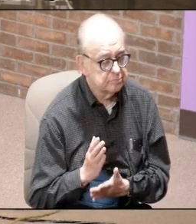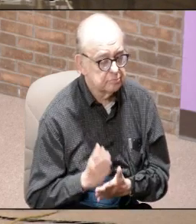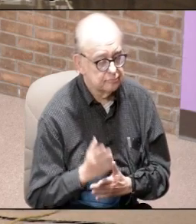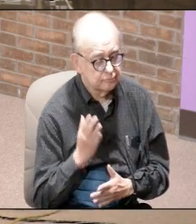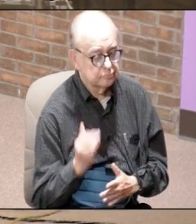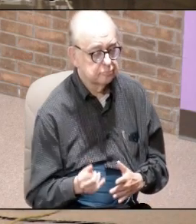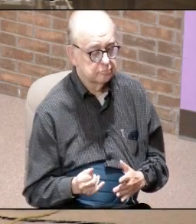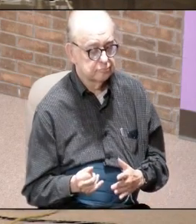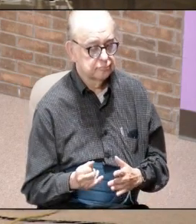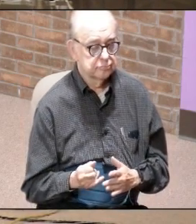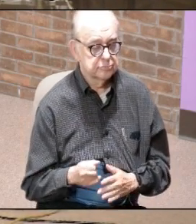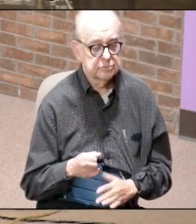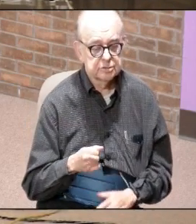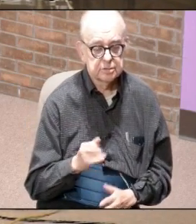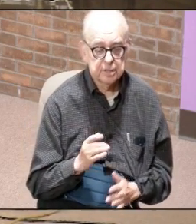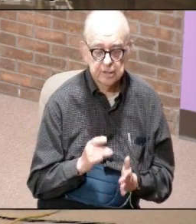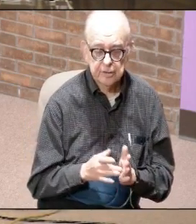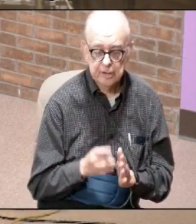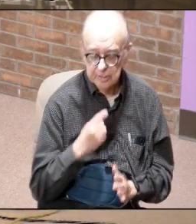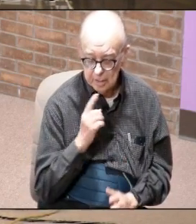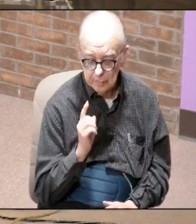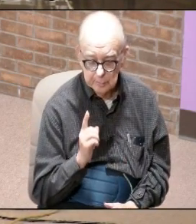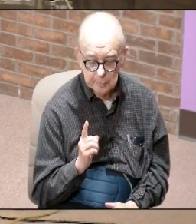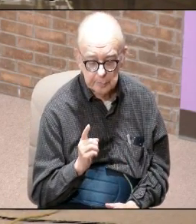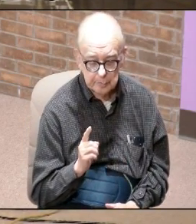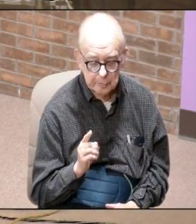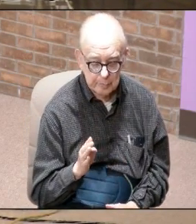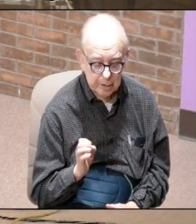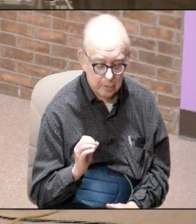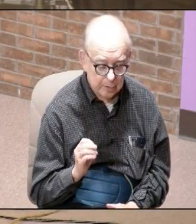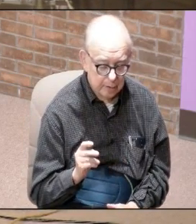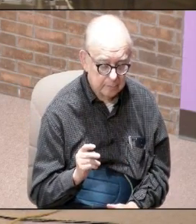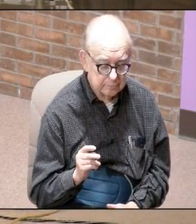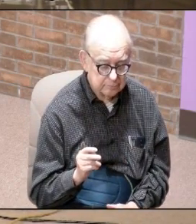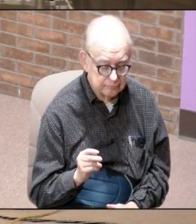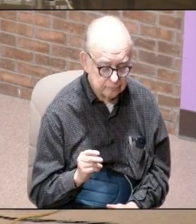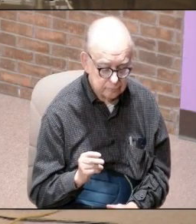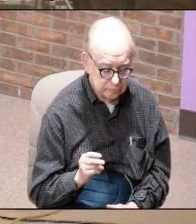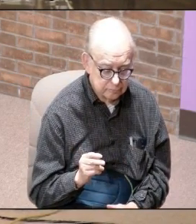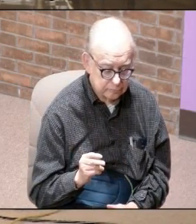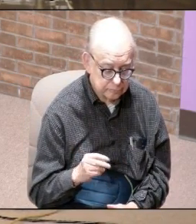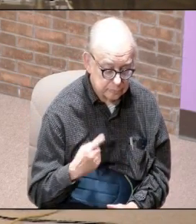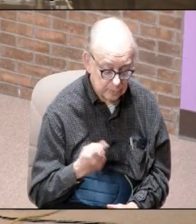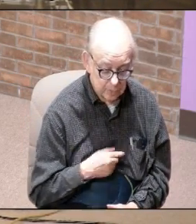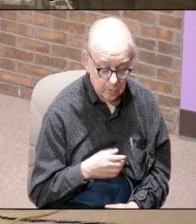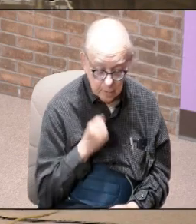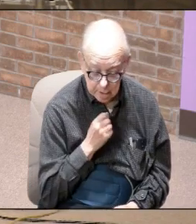because he said it would and I said you know hey we're getting old